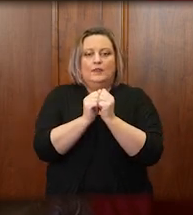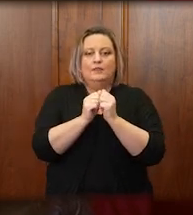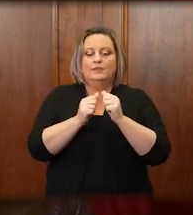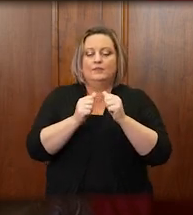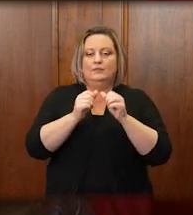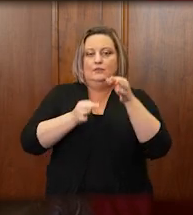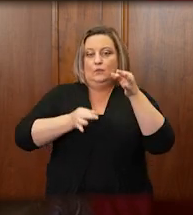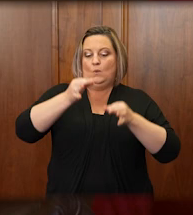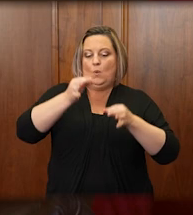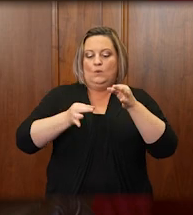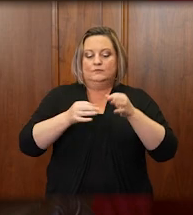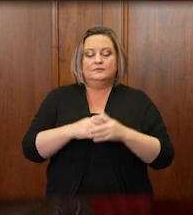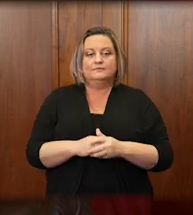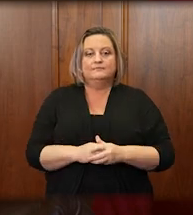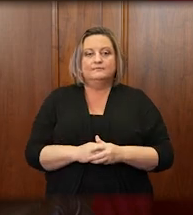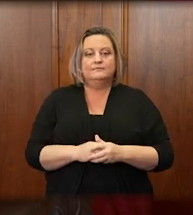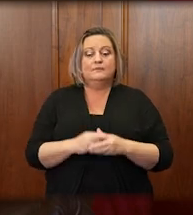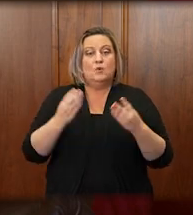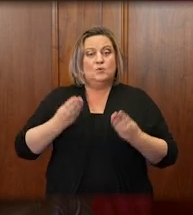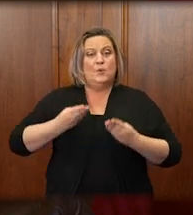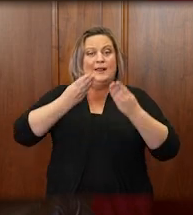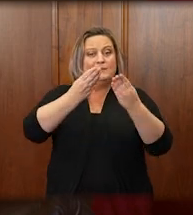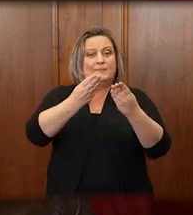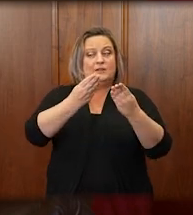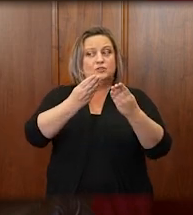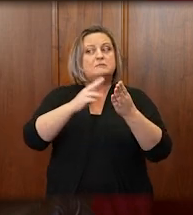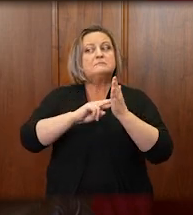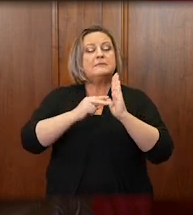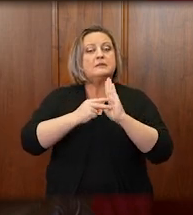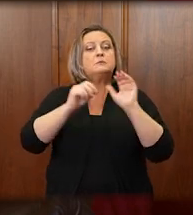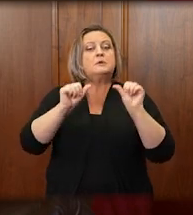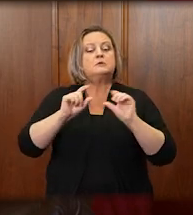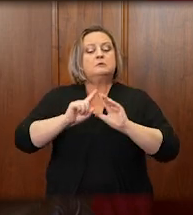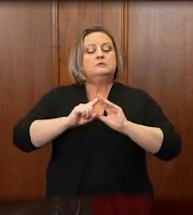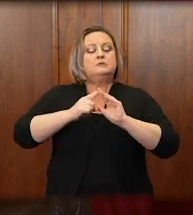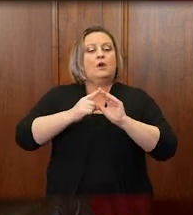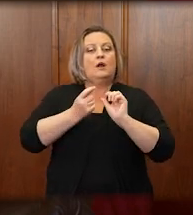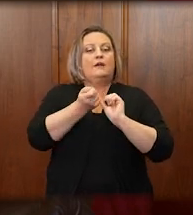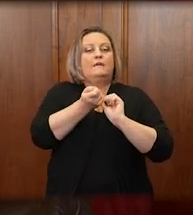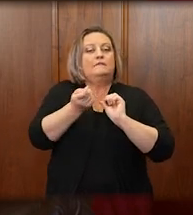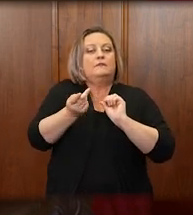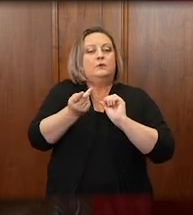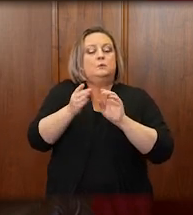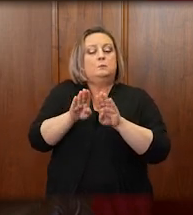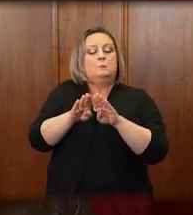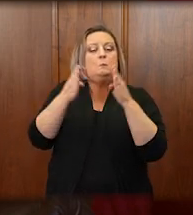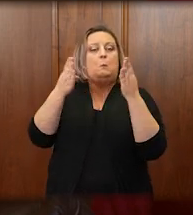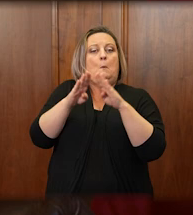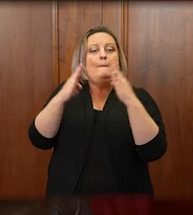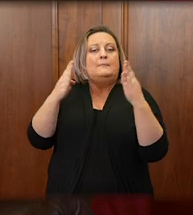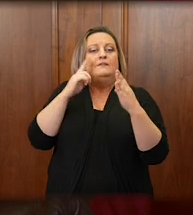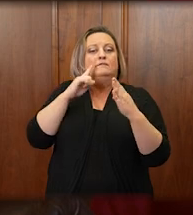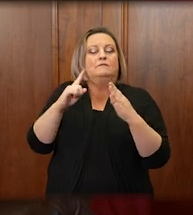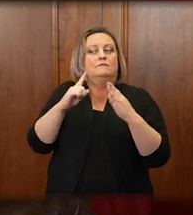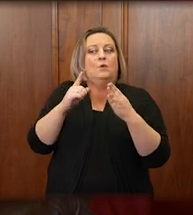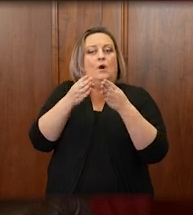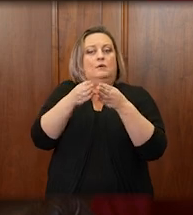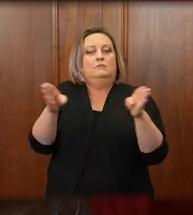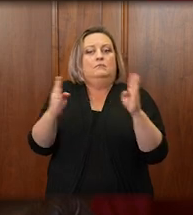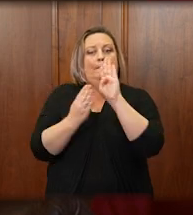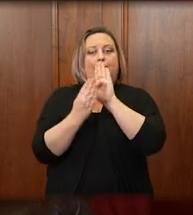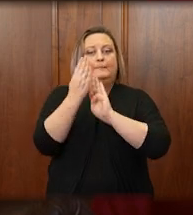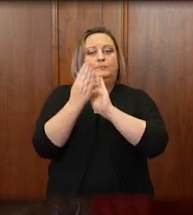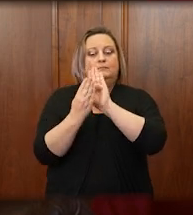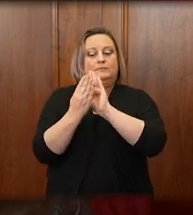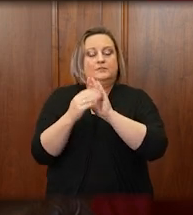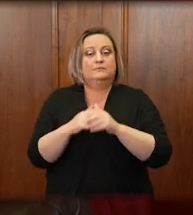These recommendations led to a careful opening up to in-person hearings in various cases. If the judge